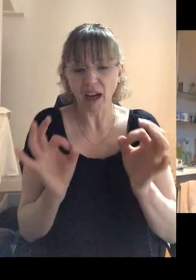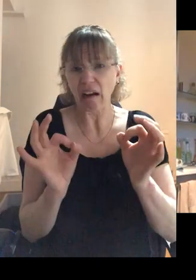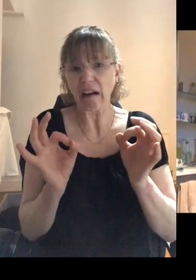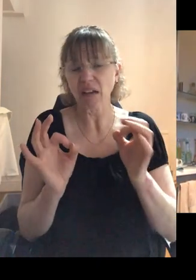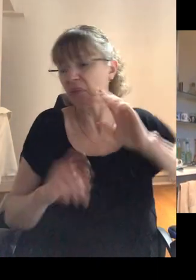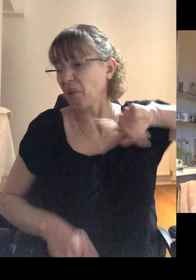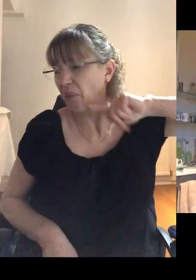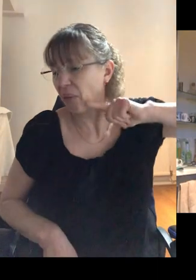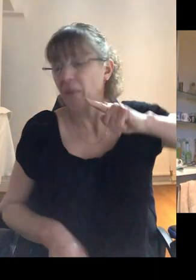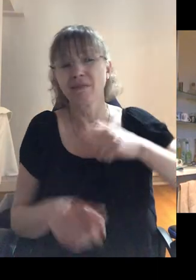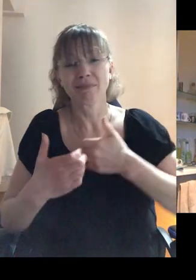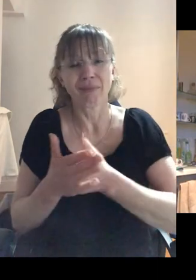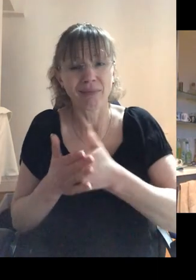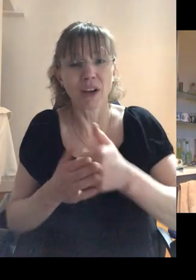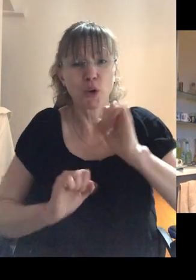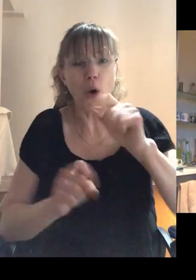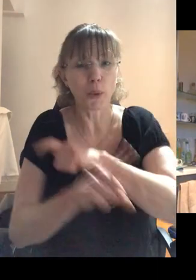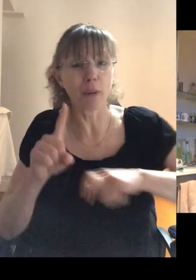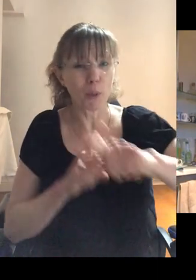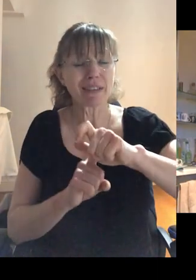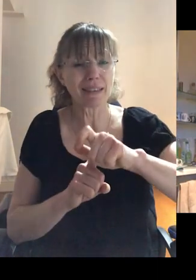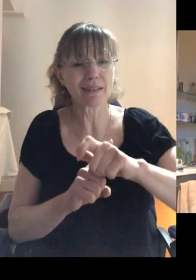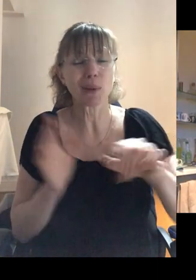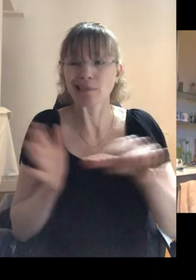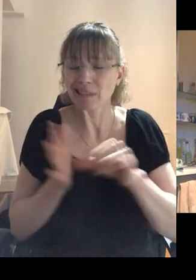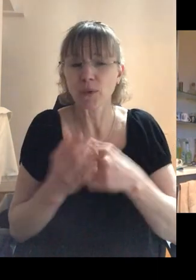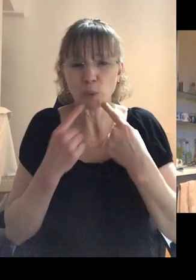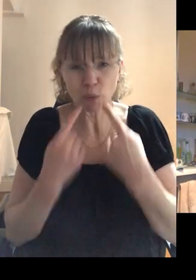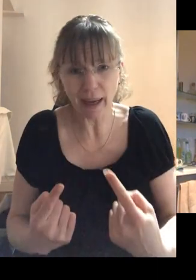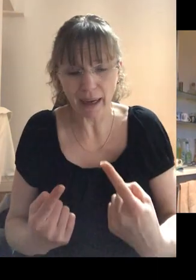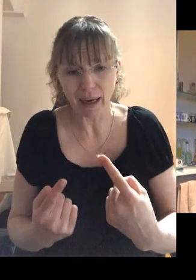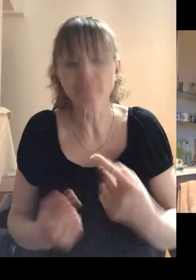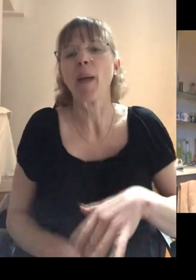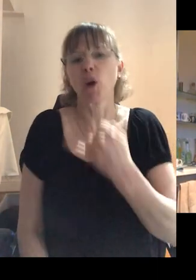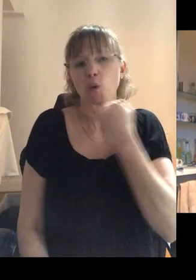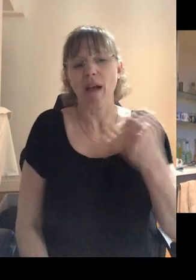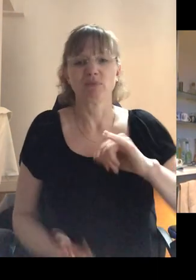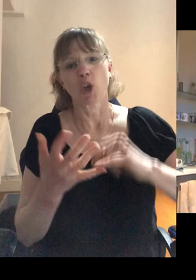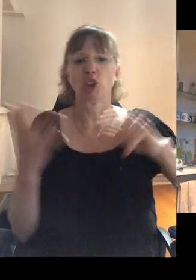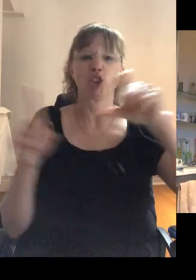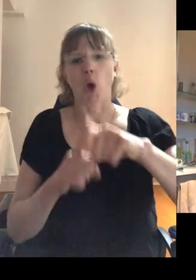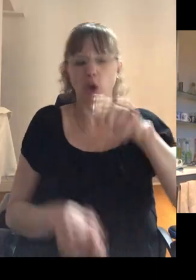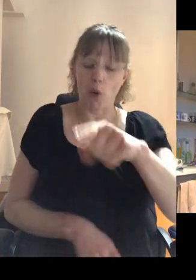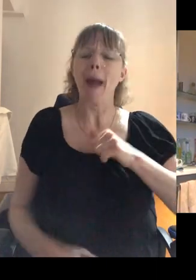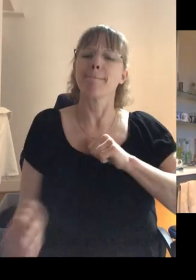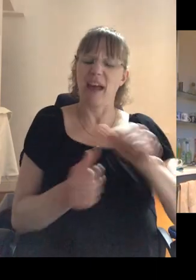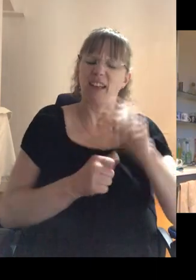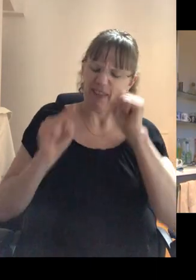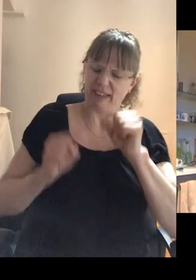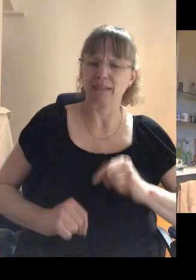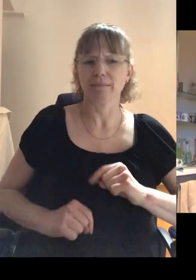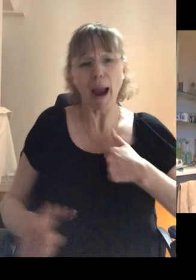community. It's, um, it's hard to get up and say, and I'm going to swear sod you I'm better than this,